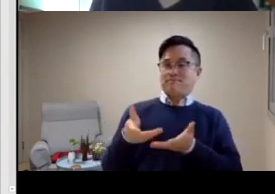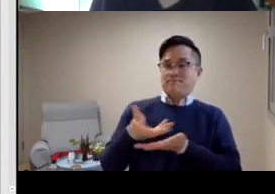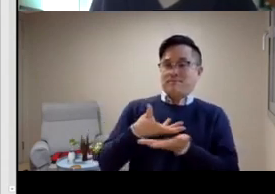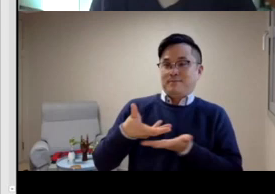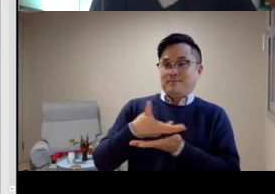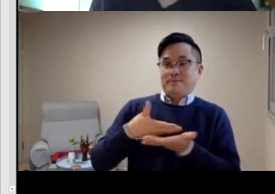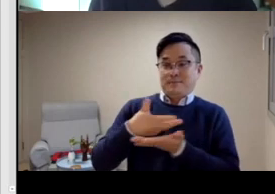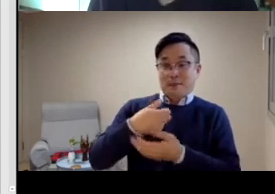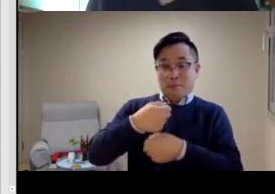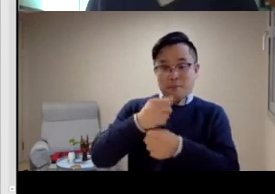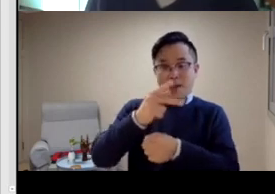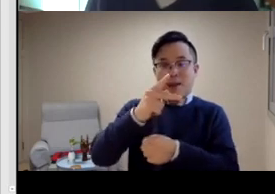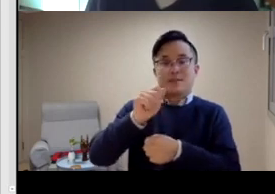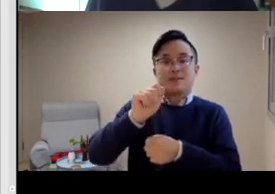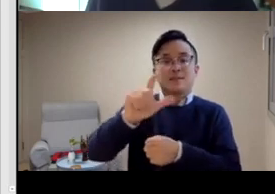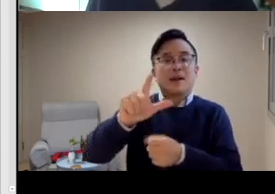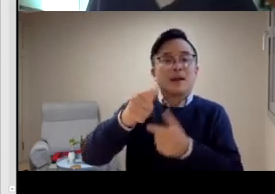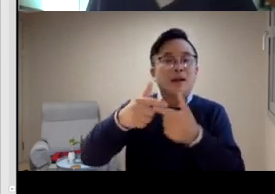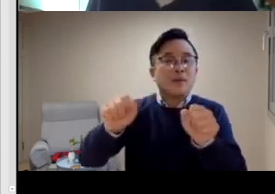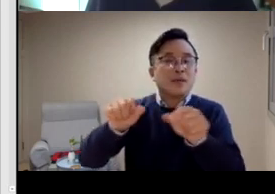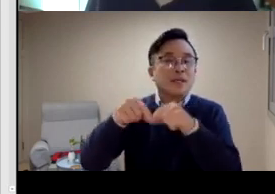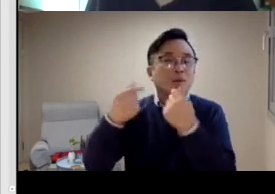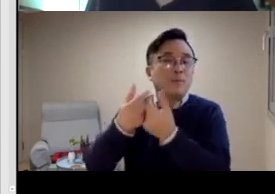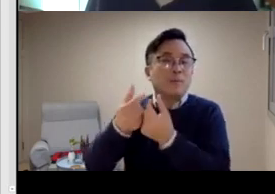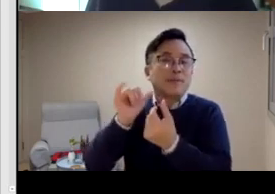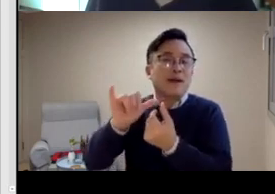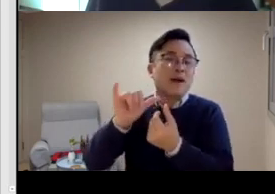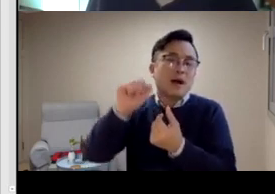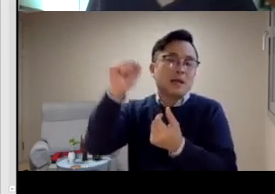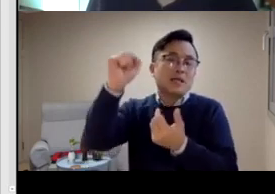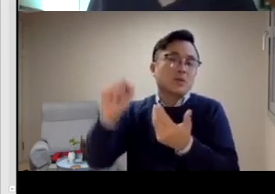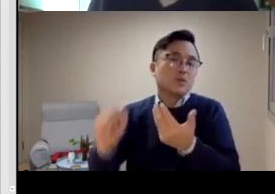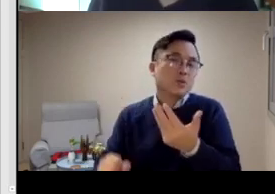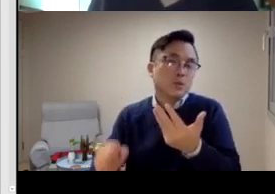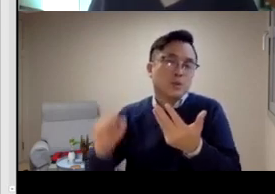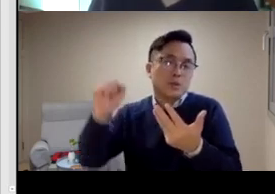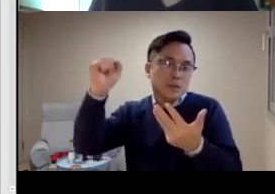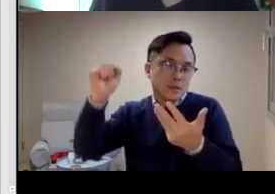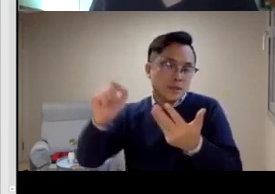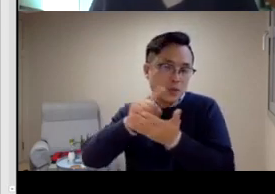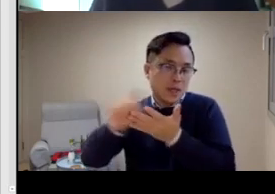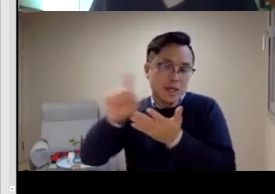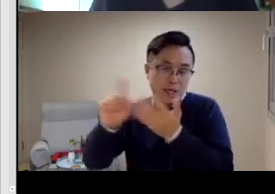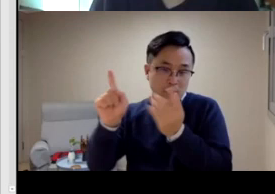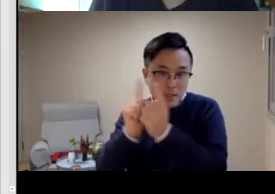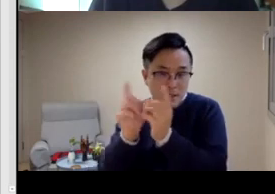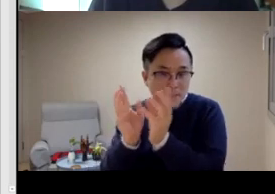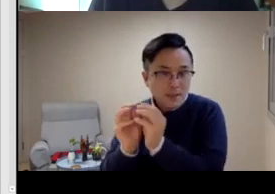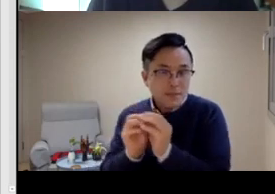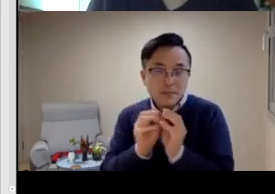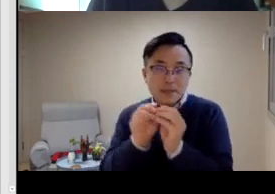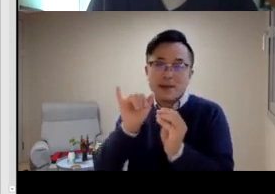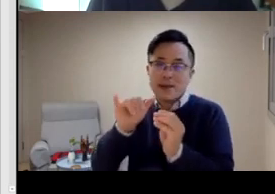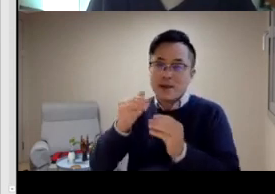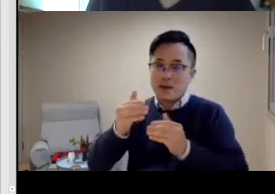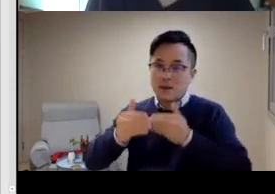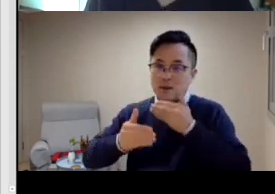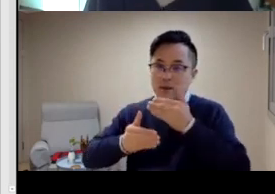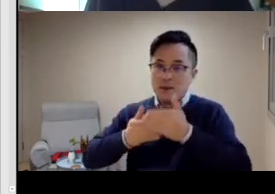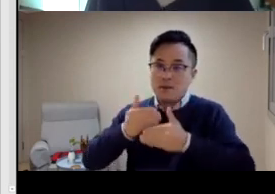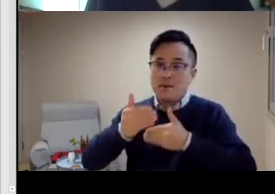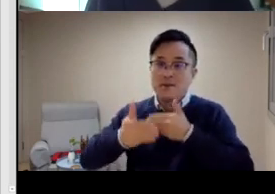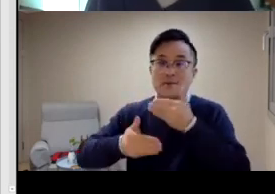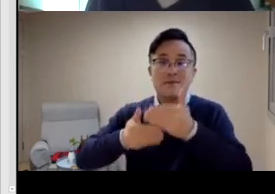in linguistics. And so all the three of us got together. And we decided to make a Korean sign language research group.